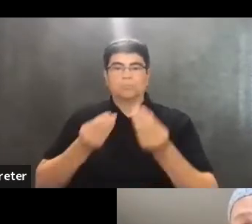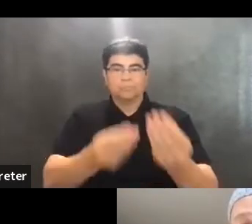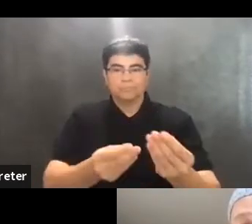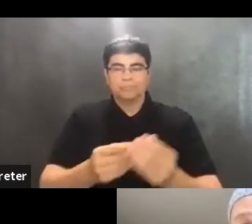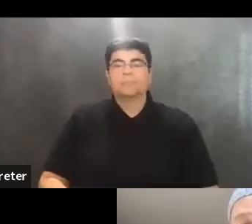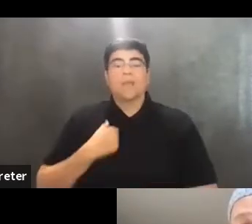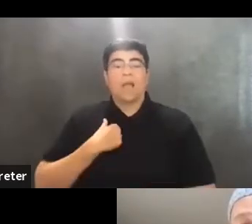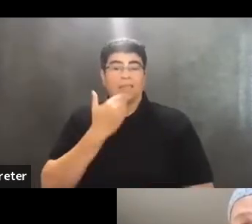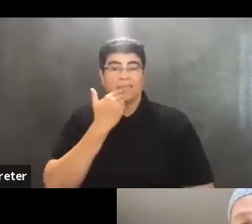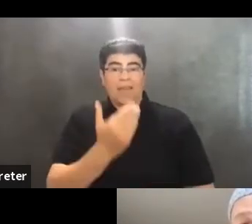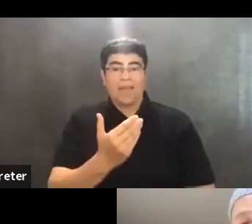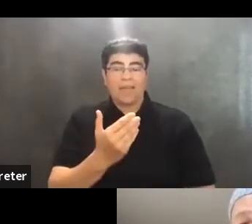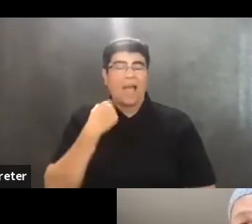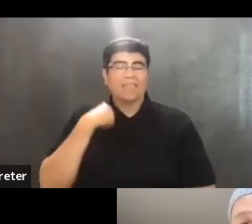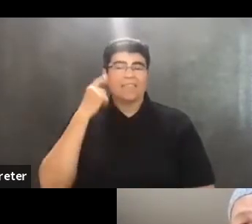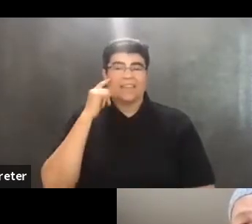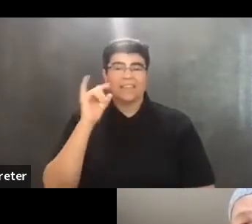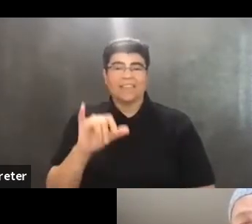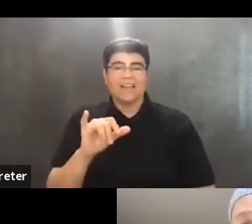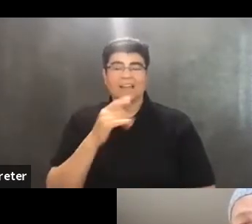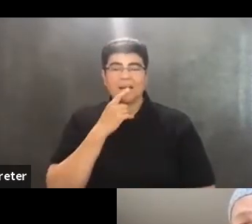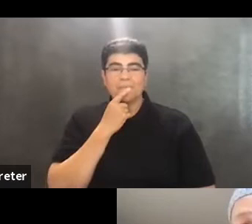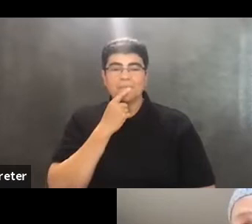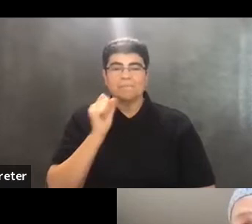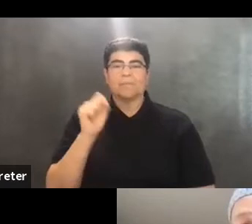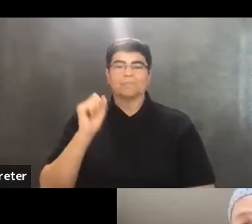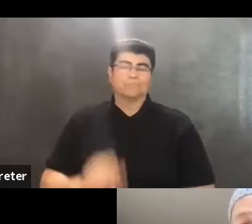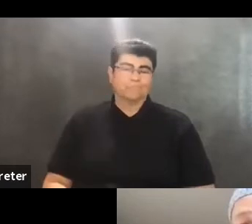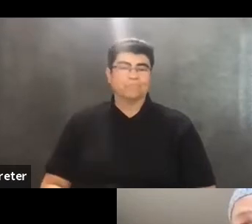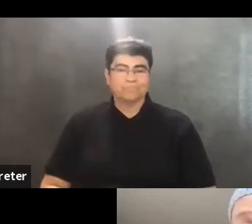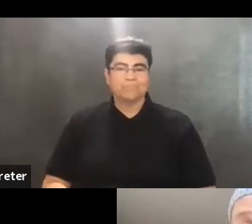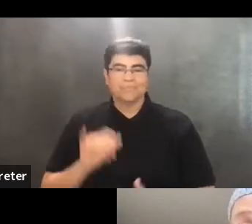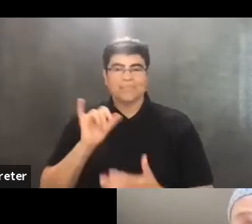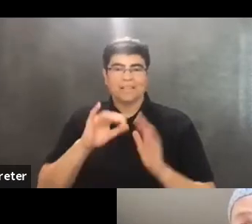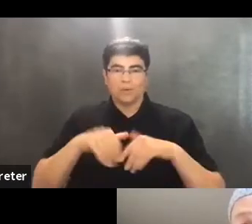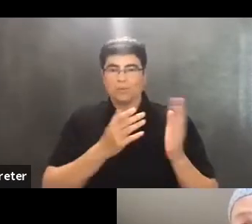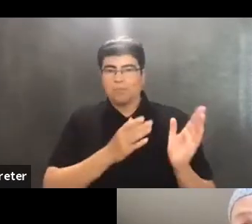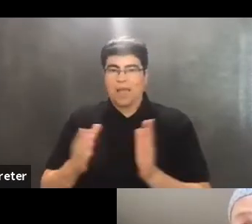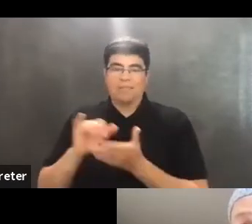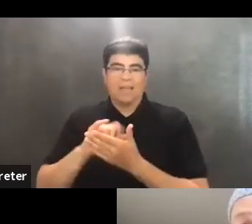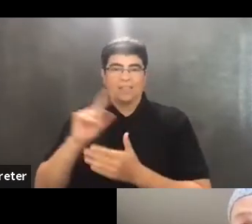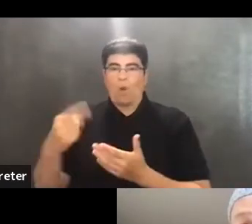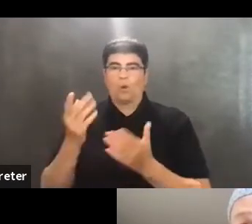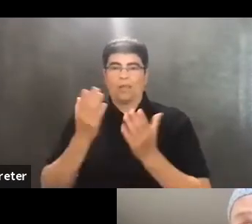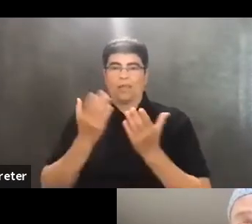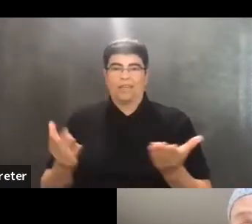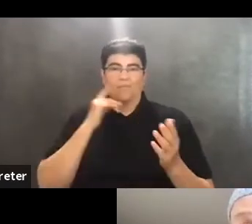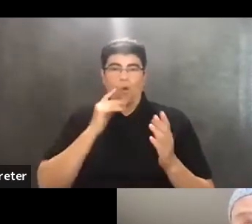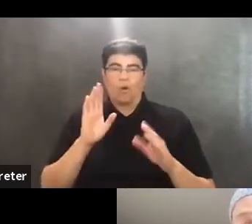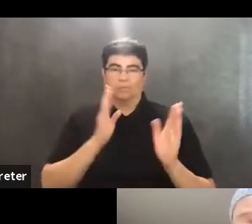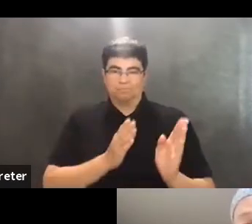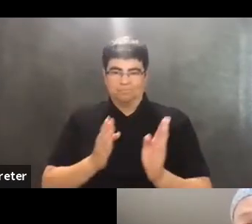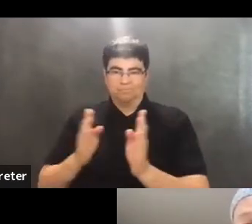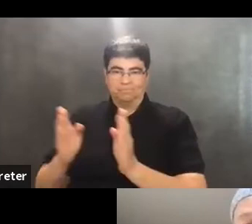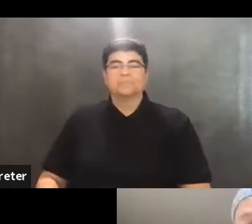I think that, yeah, that's the only business matters in the beginning. So let